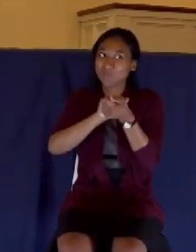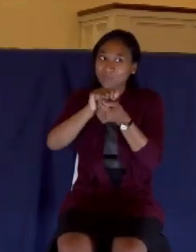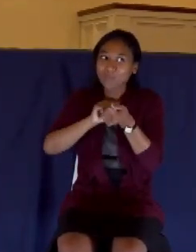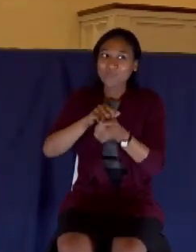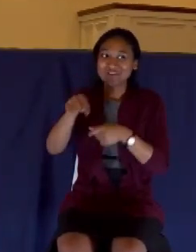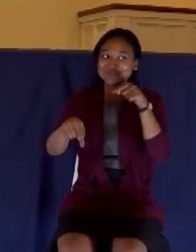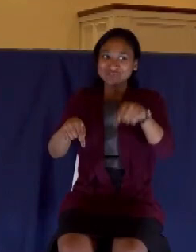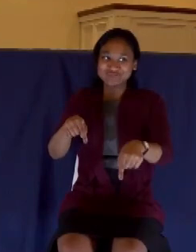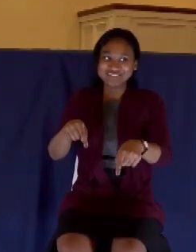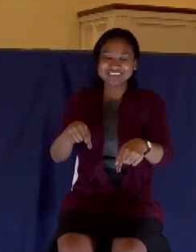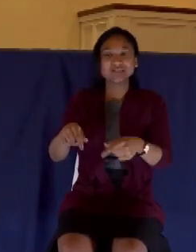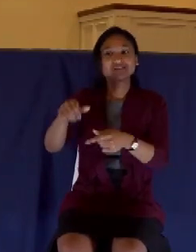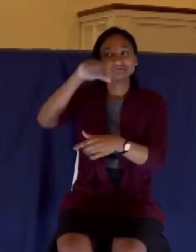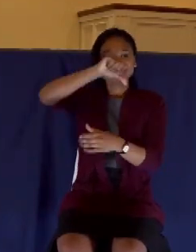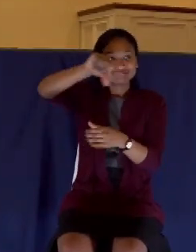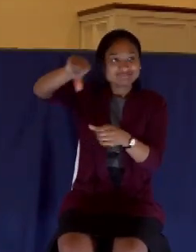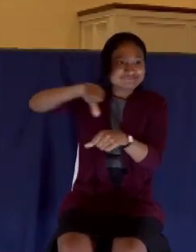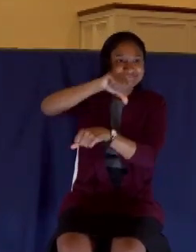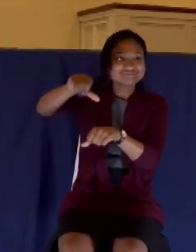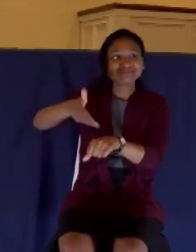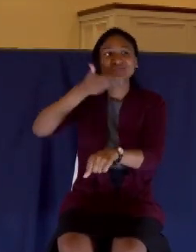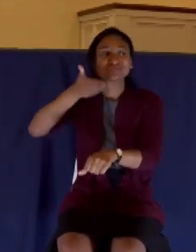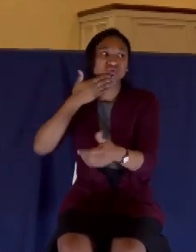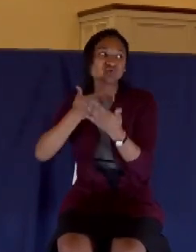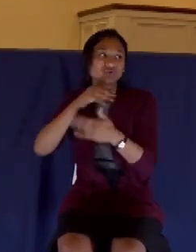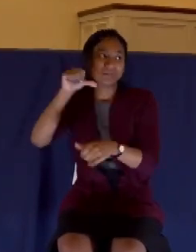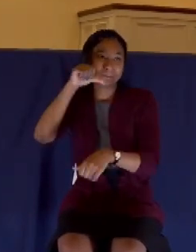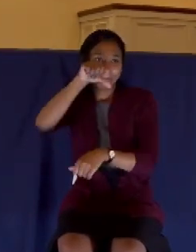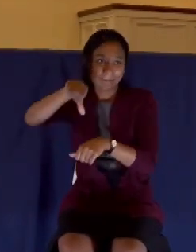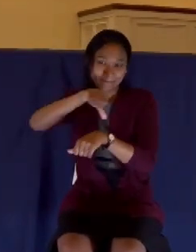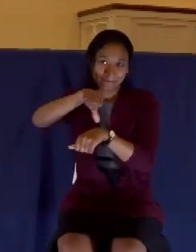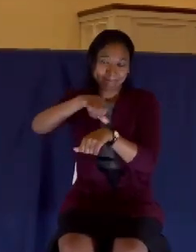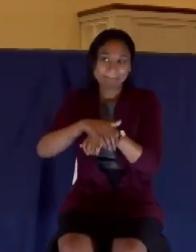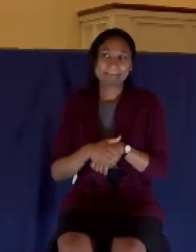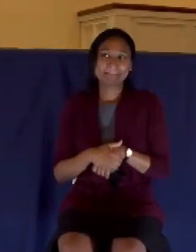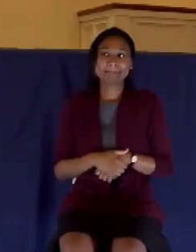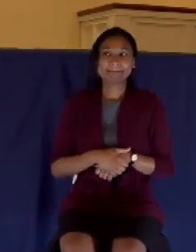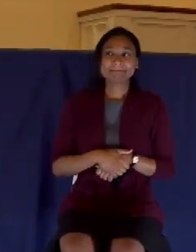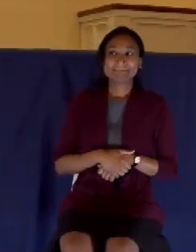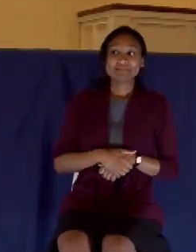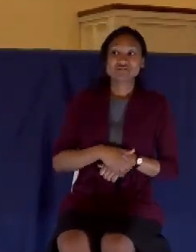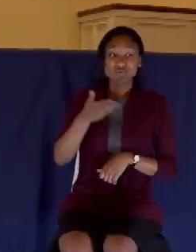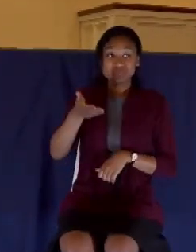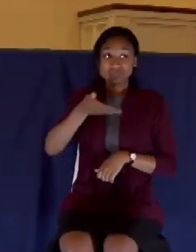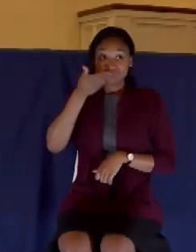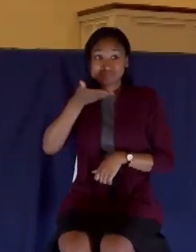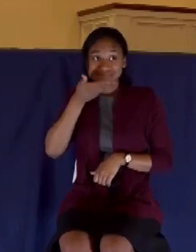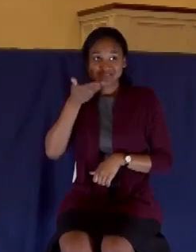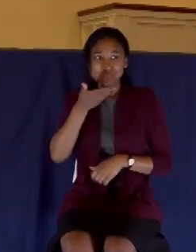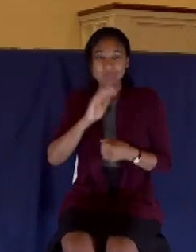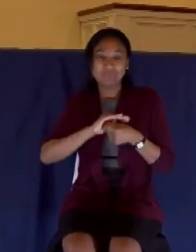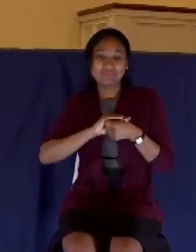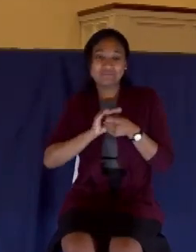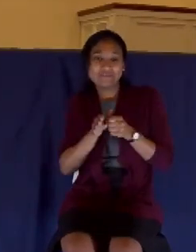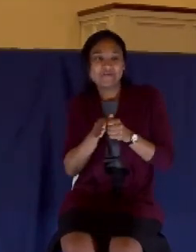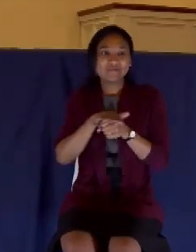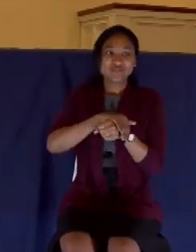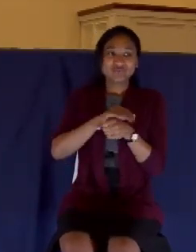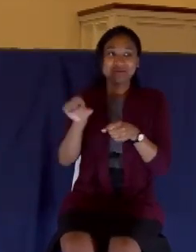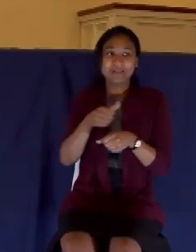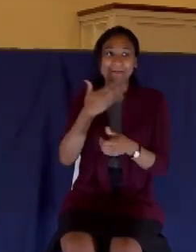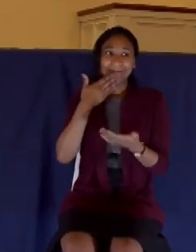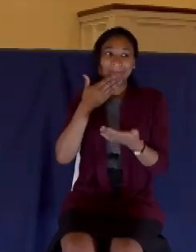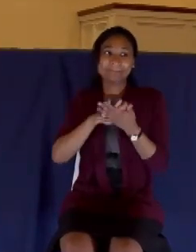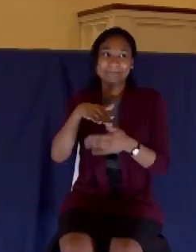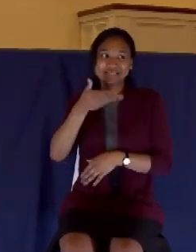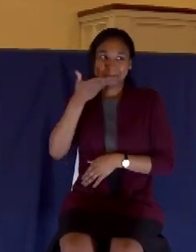and to anoint them with this perfume. And this odor would serve to cover up other odors,